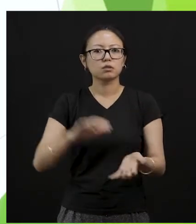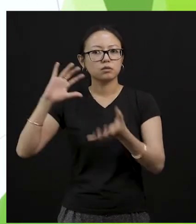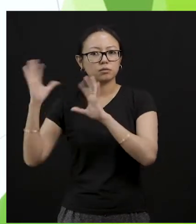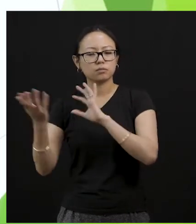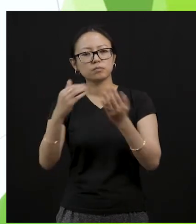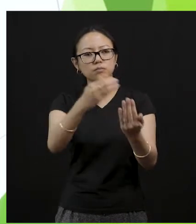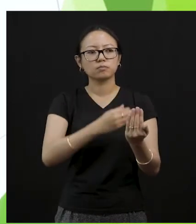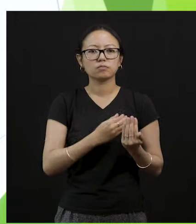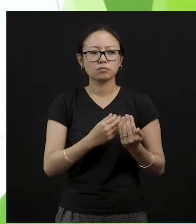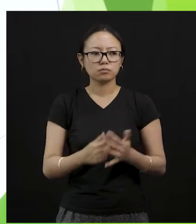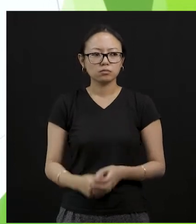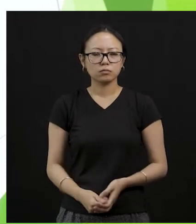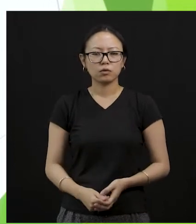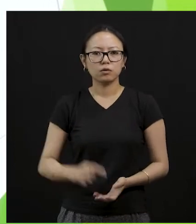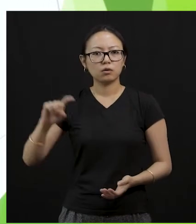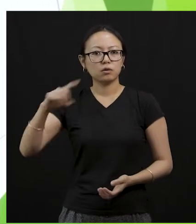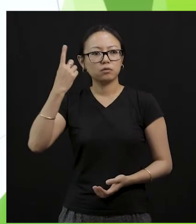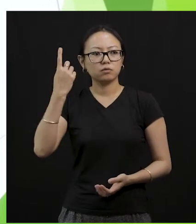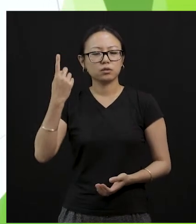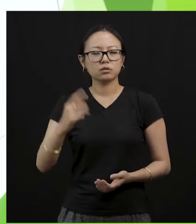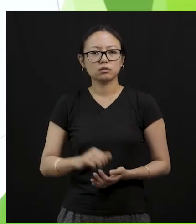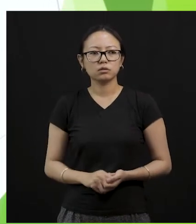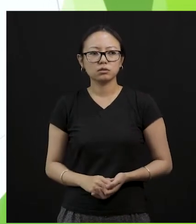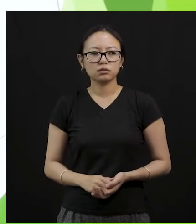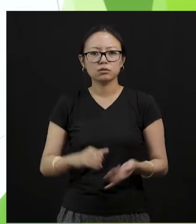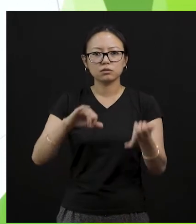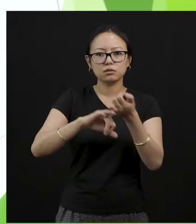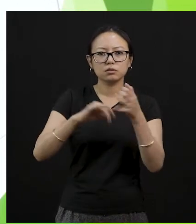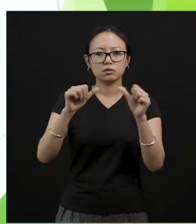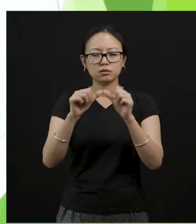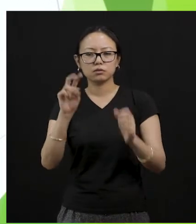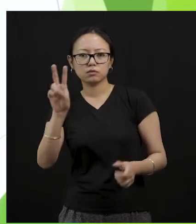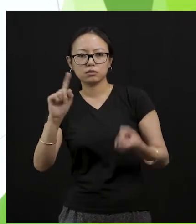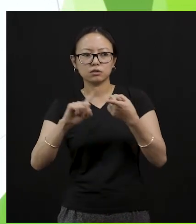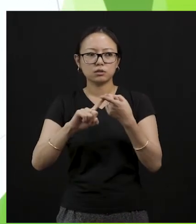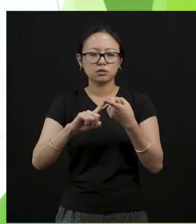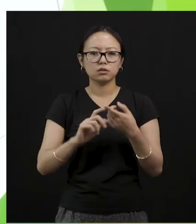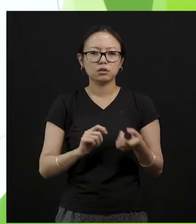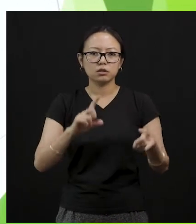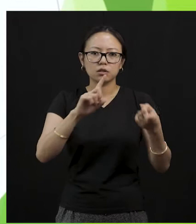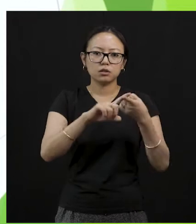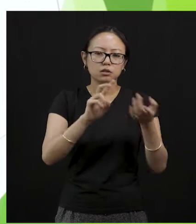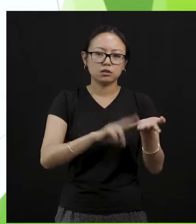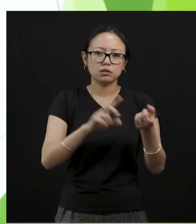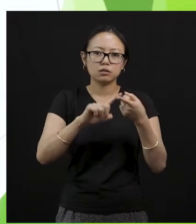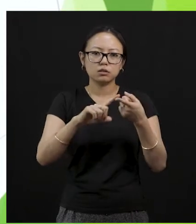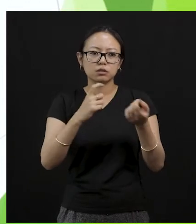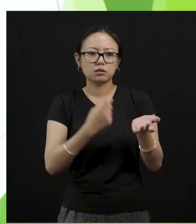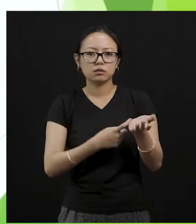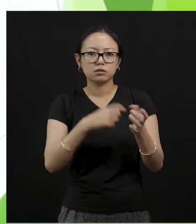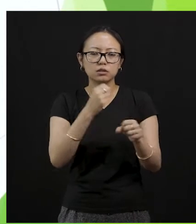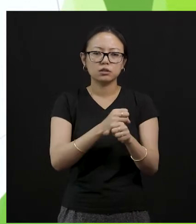first point is save energy. Now when I say energy this is related to current. All right?